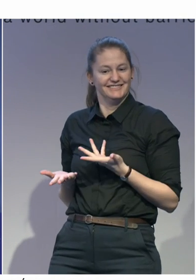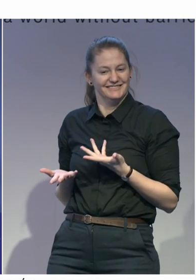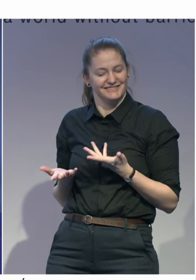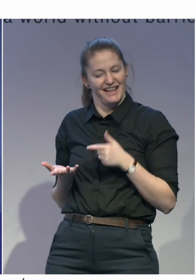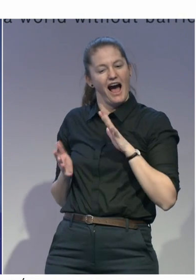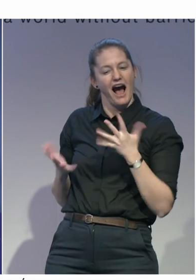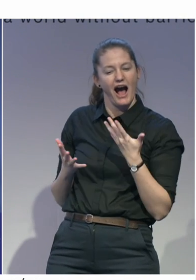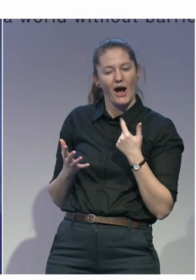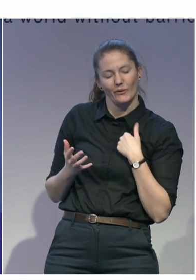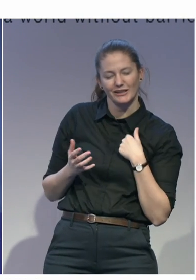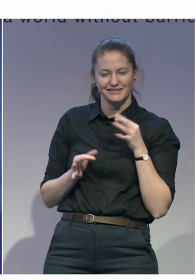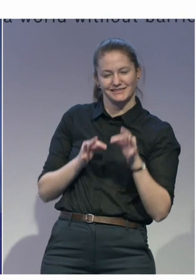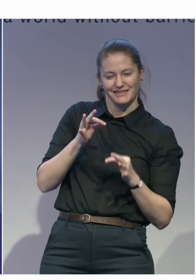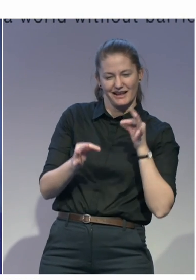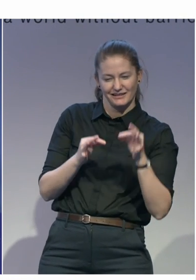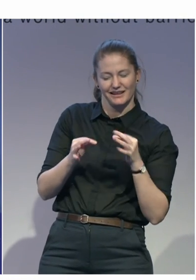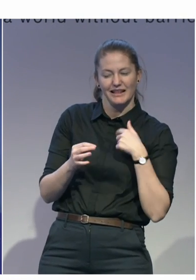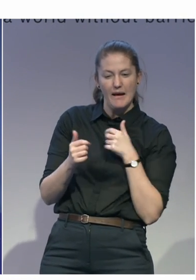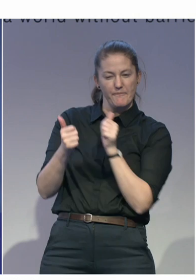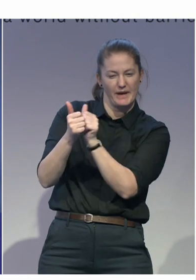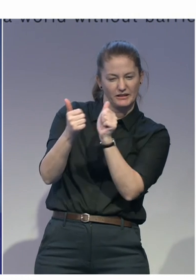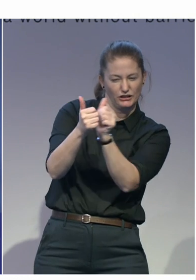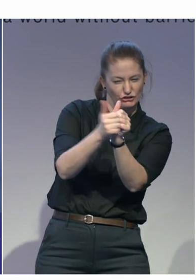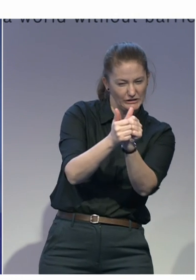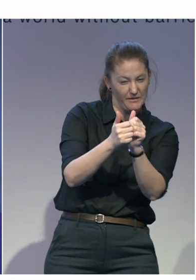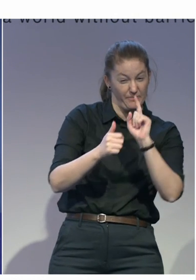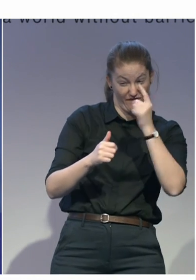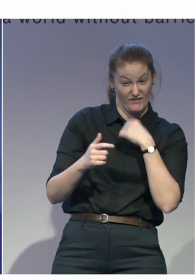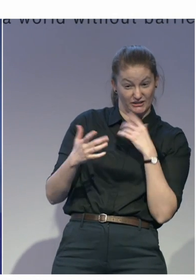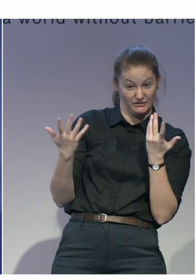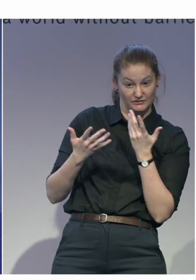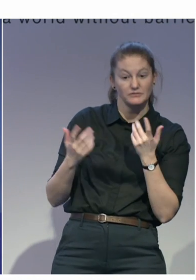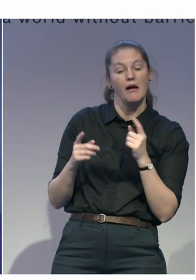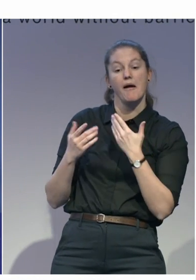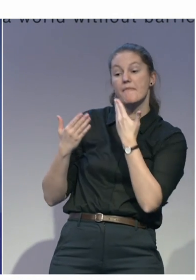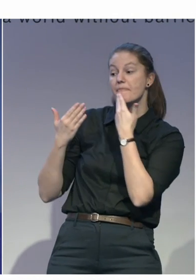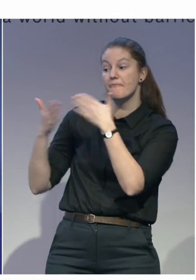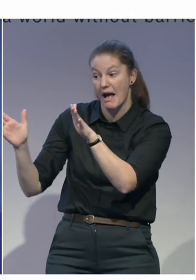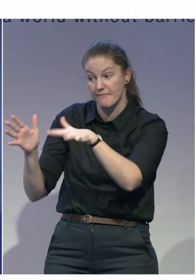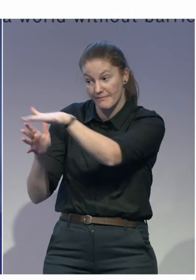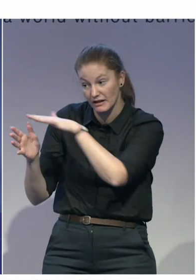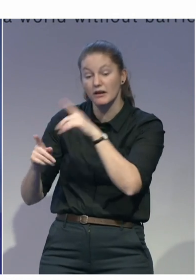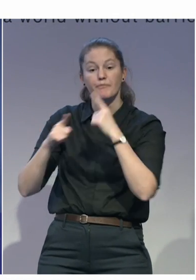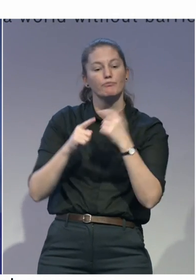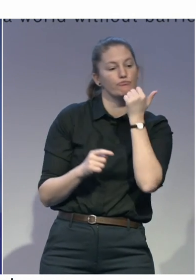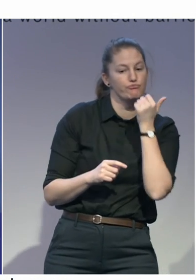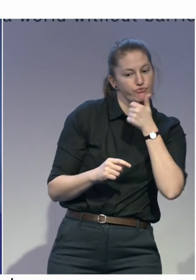with both the public and the private sector, very, very helpful. Such technologies cannot